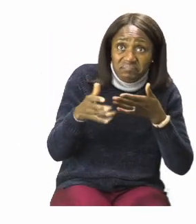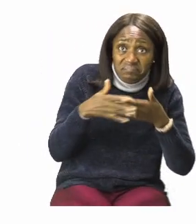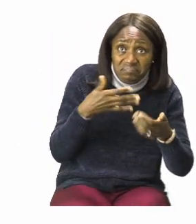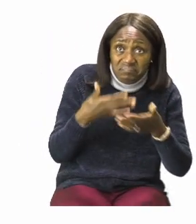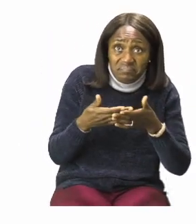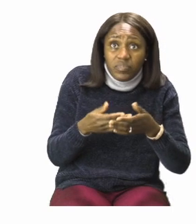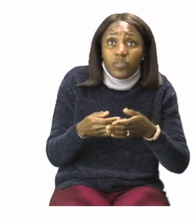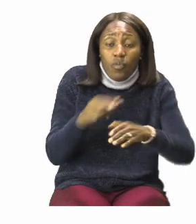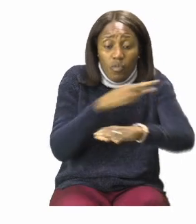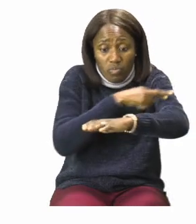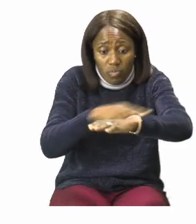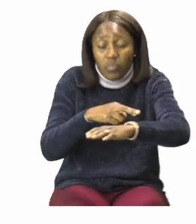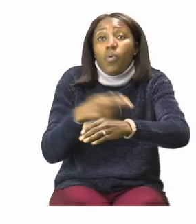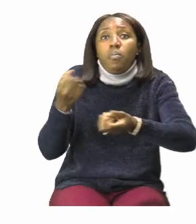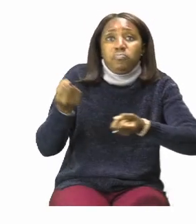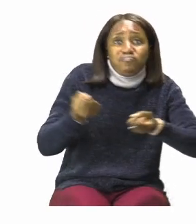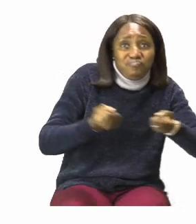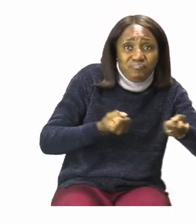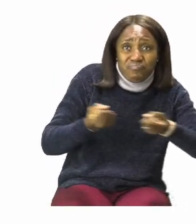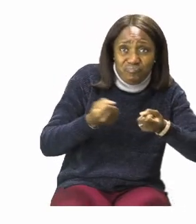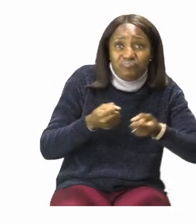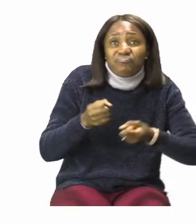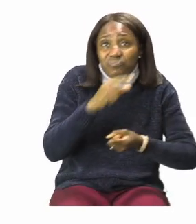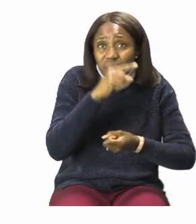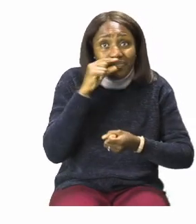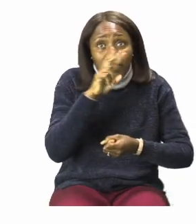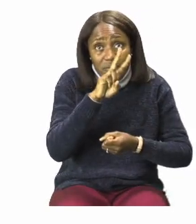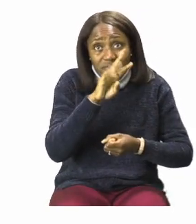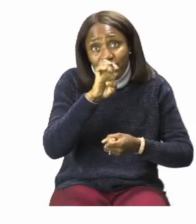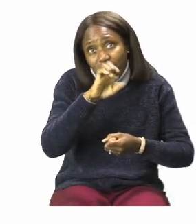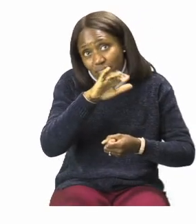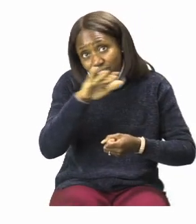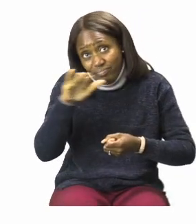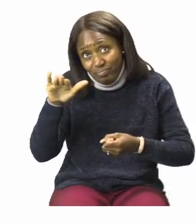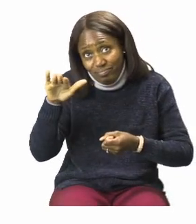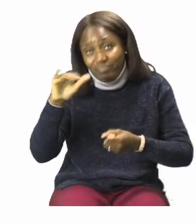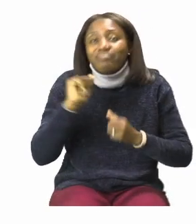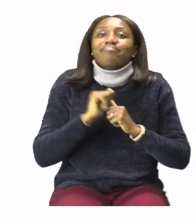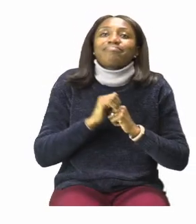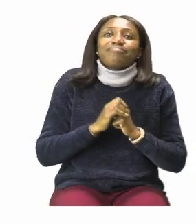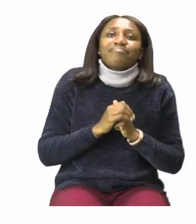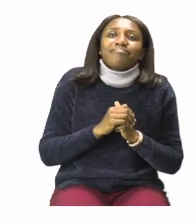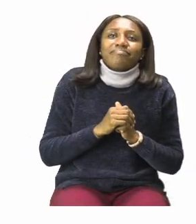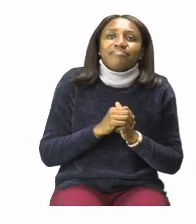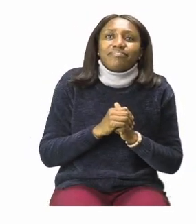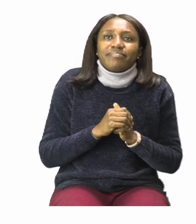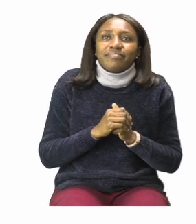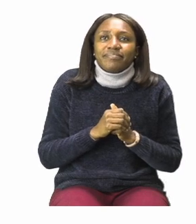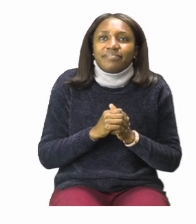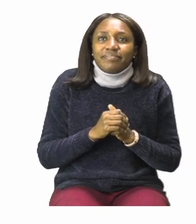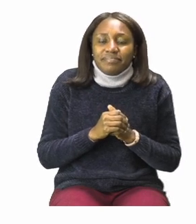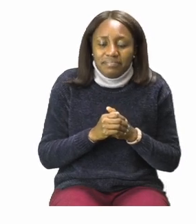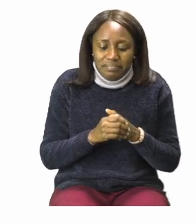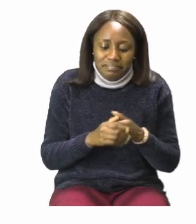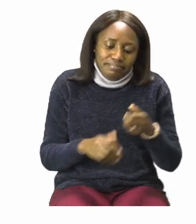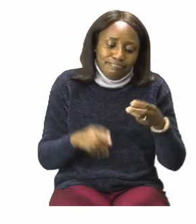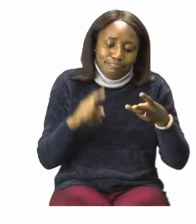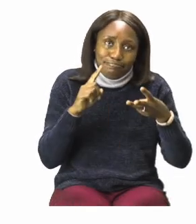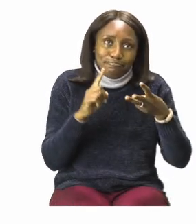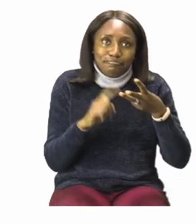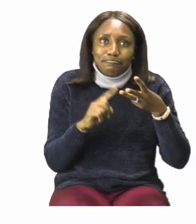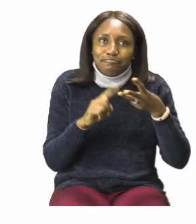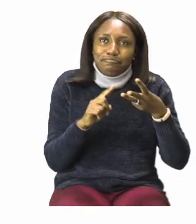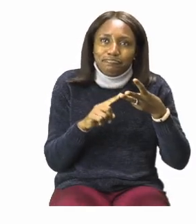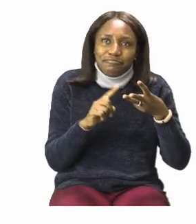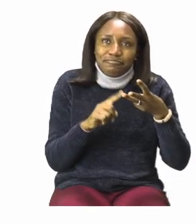on the road is a vehicle except for a bicycle. Then we